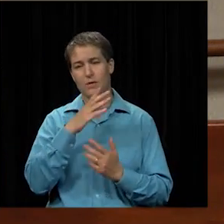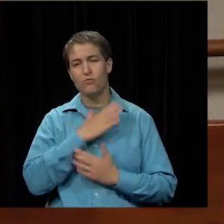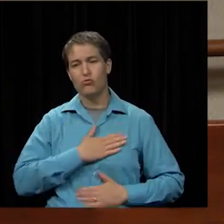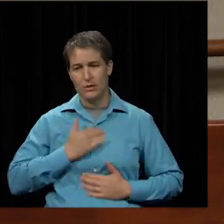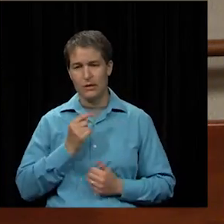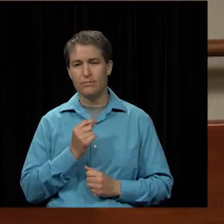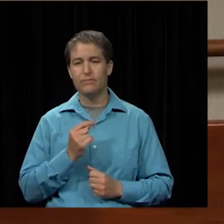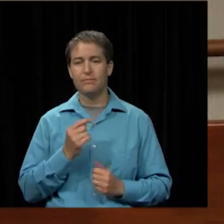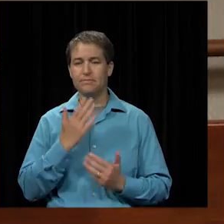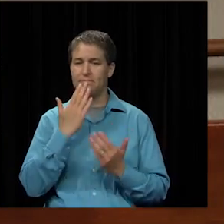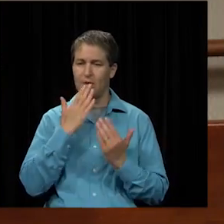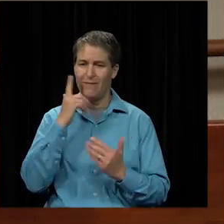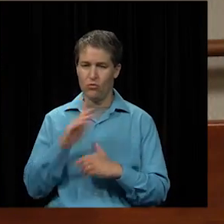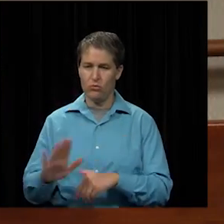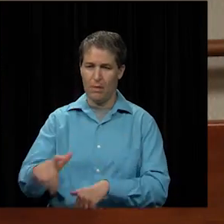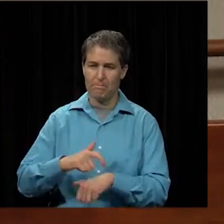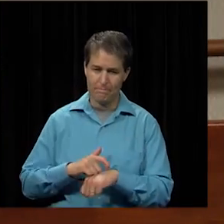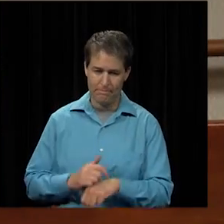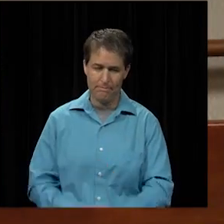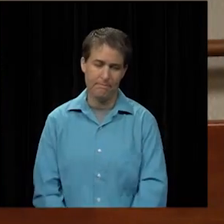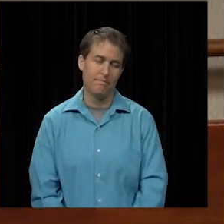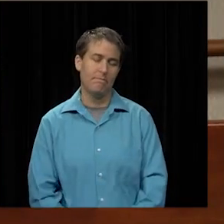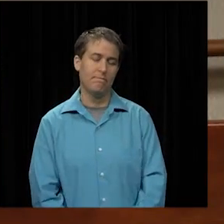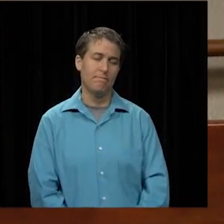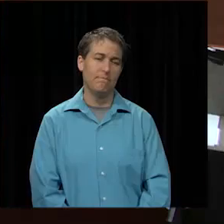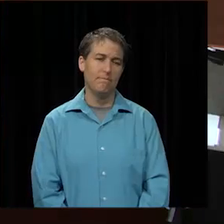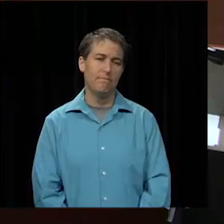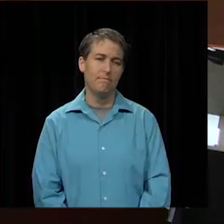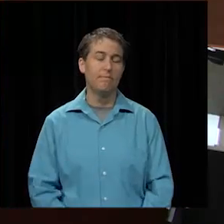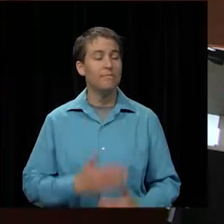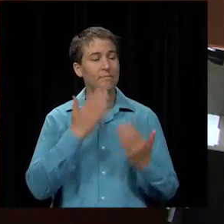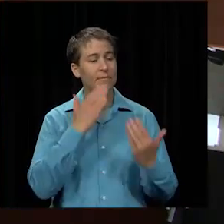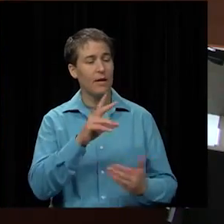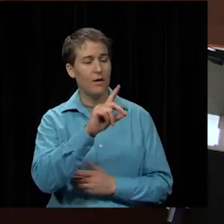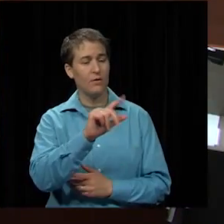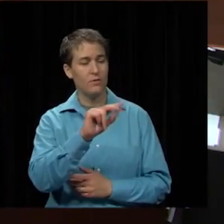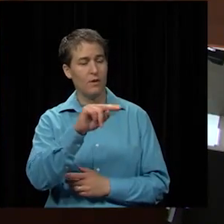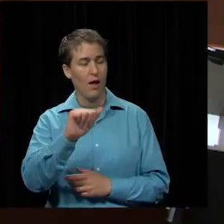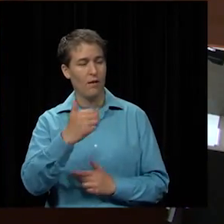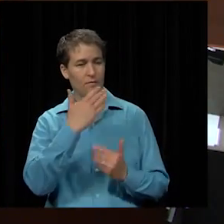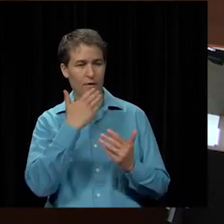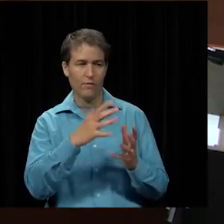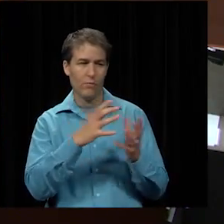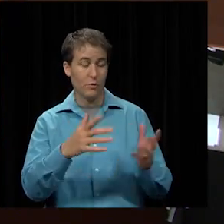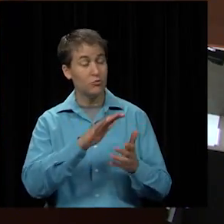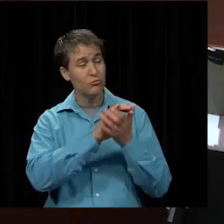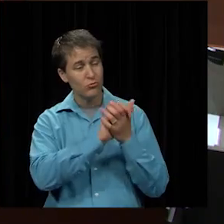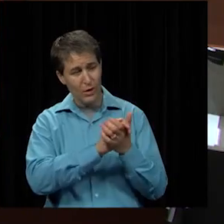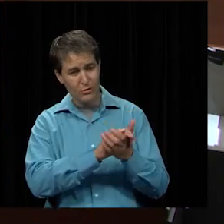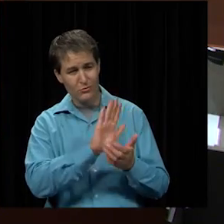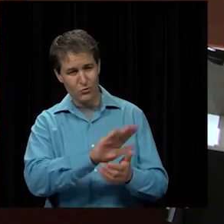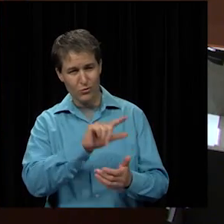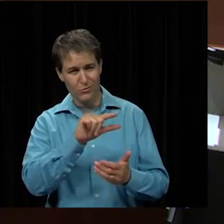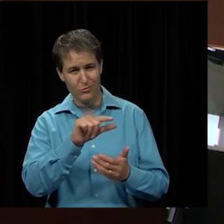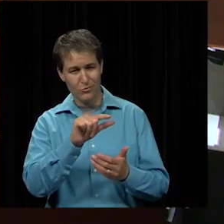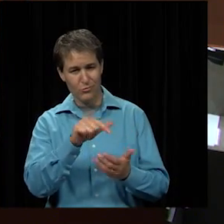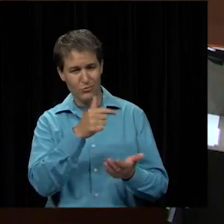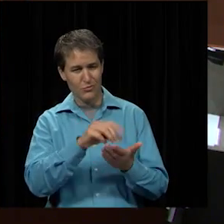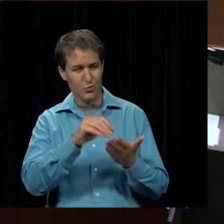appreciate it. Thank you for your time. Thank you, Dana, very, very much. And congratulations on your graduates.